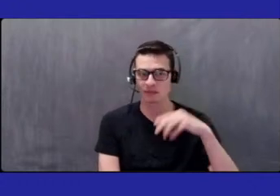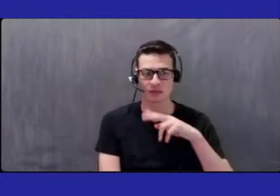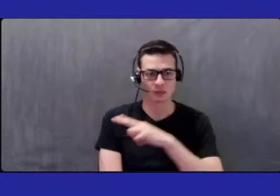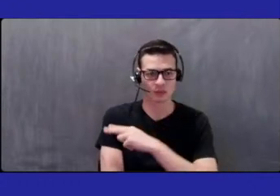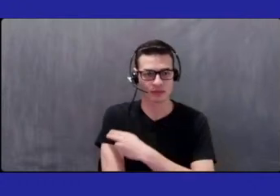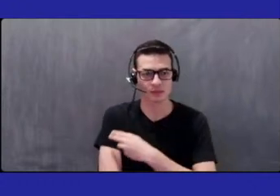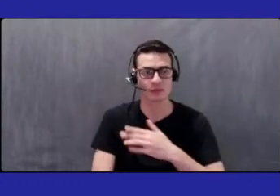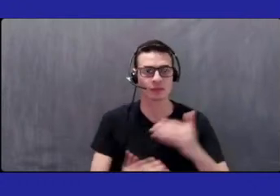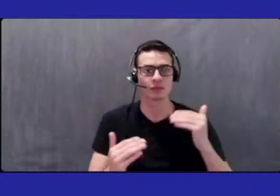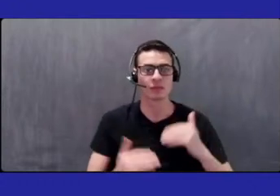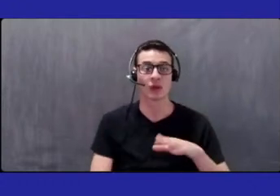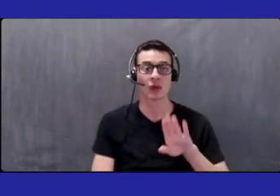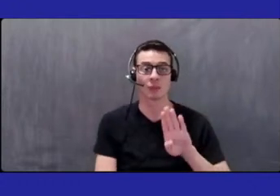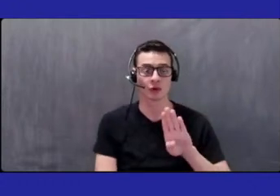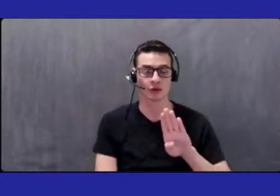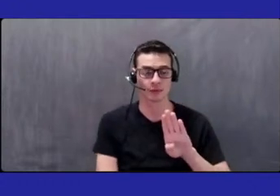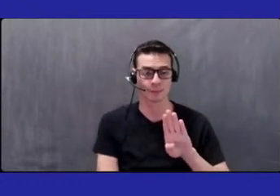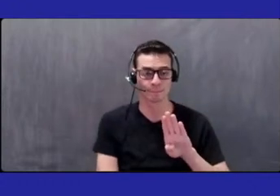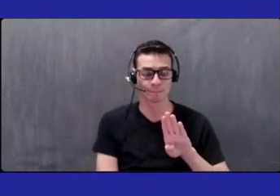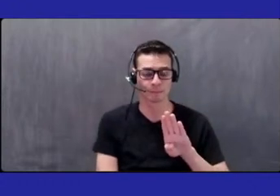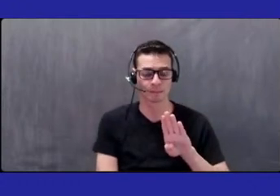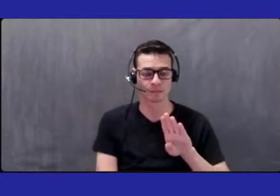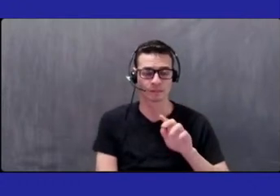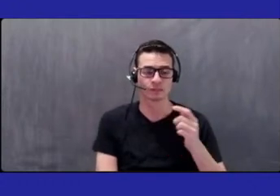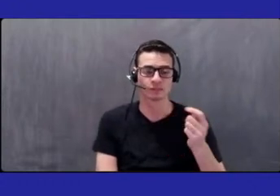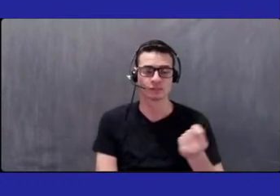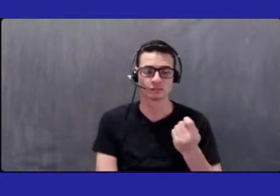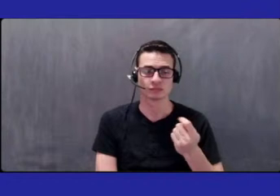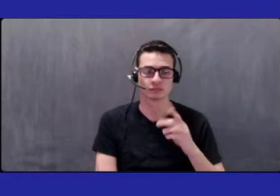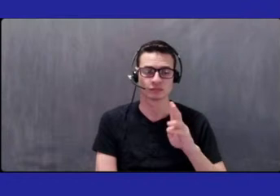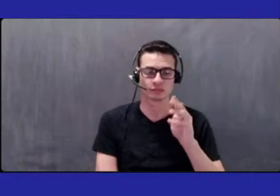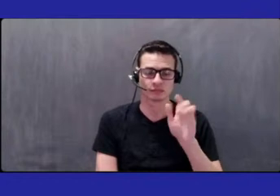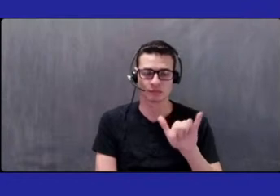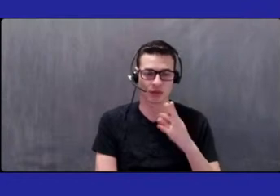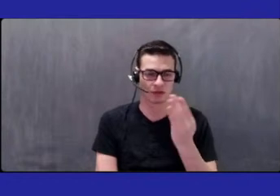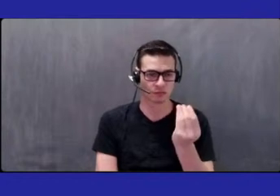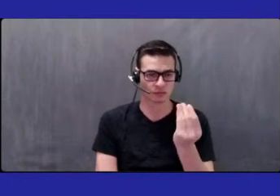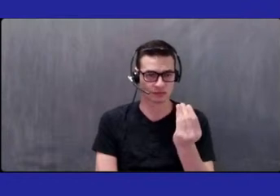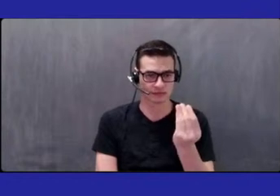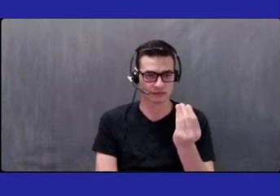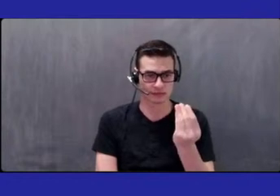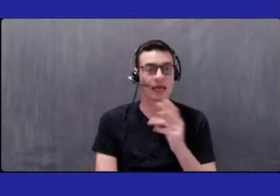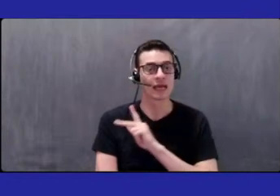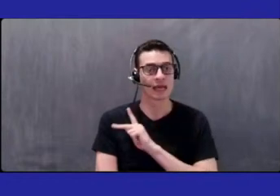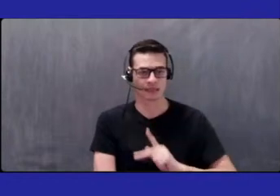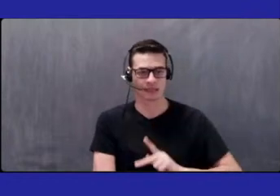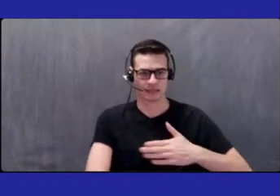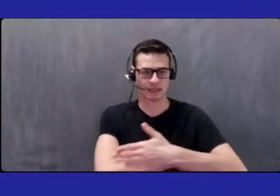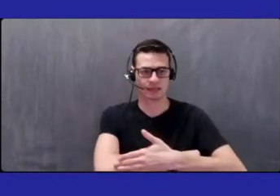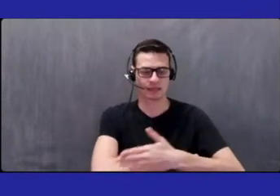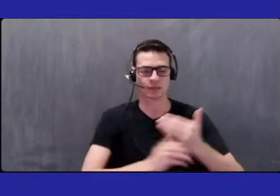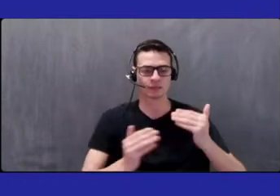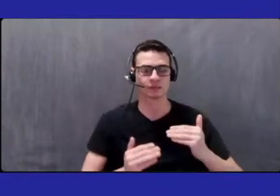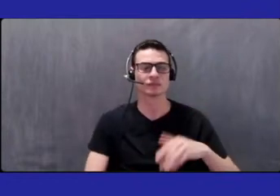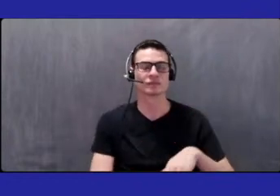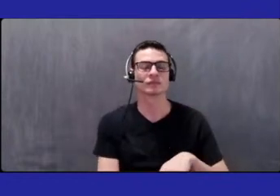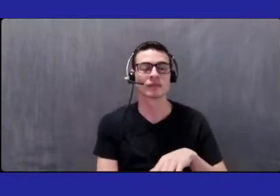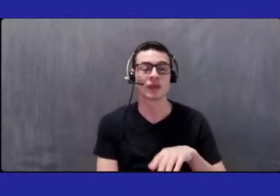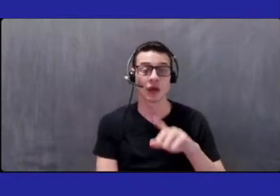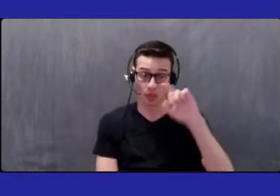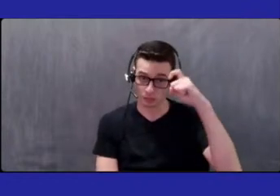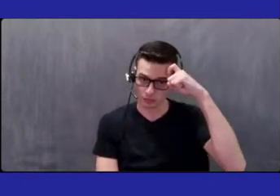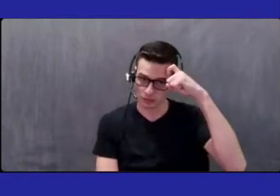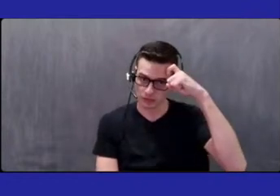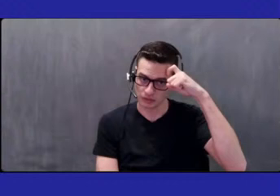For Brooklyn, Tuesday, May 14, 2024 at Kings County. For the Bronx, Tuesday, June